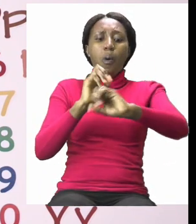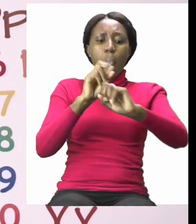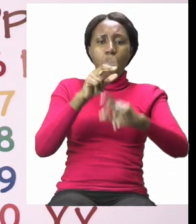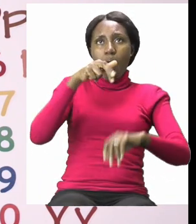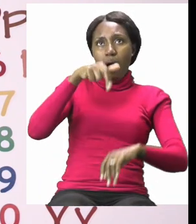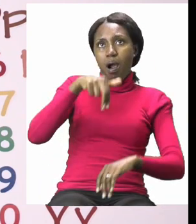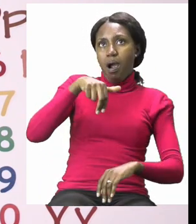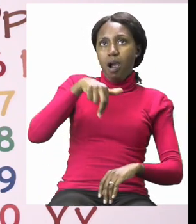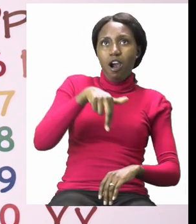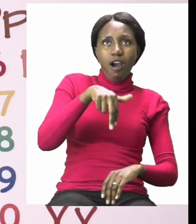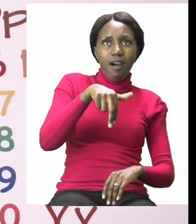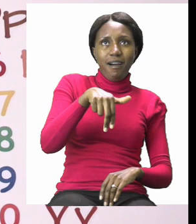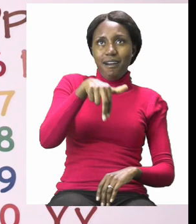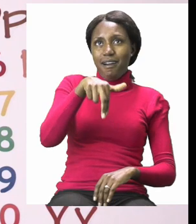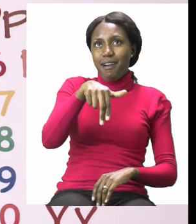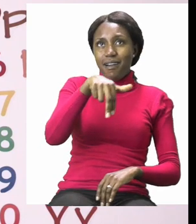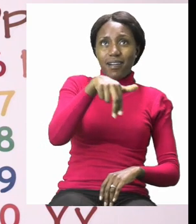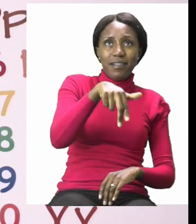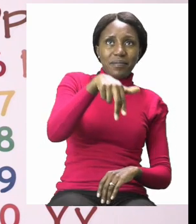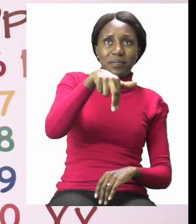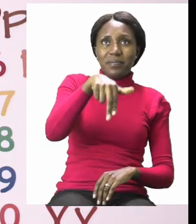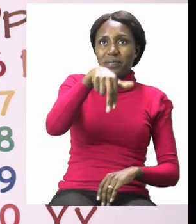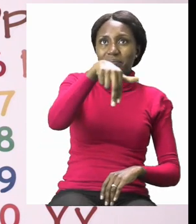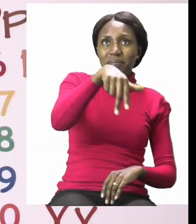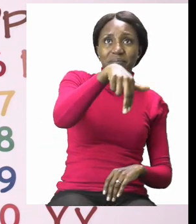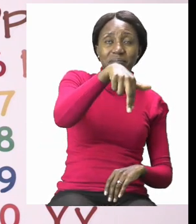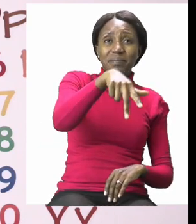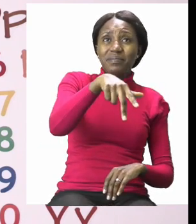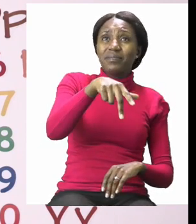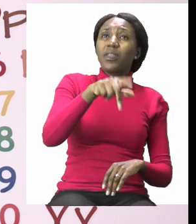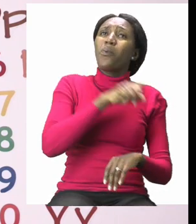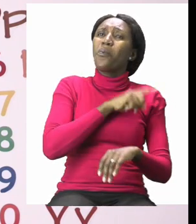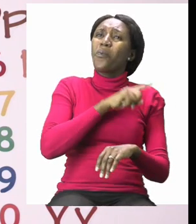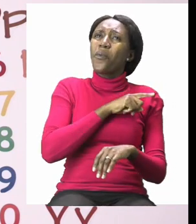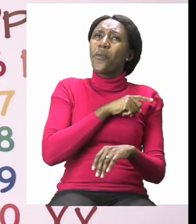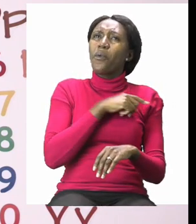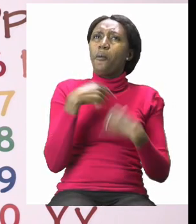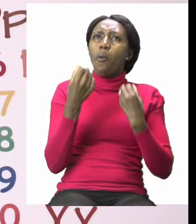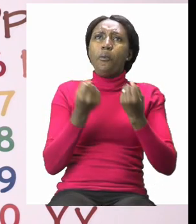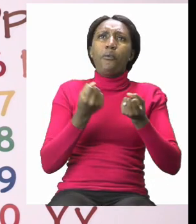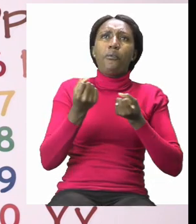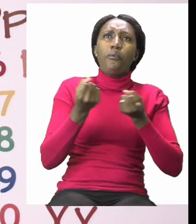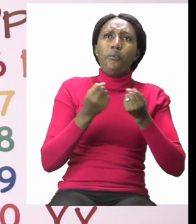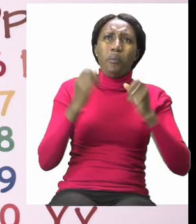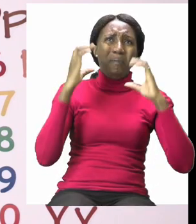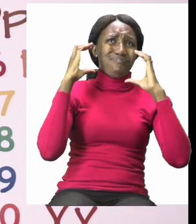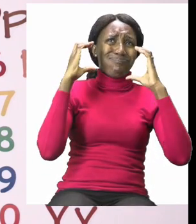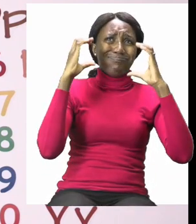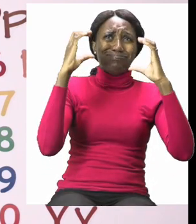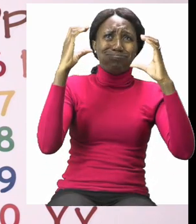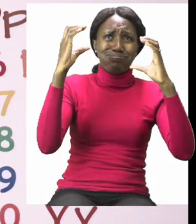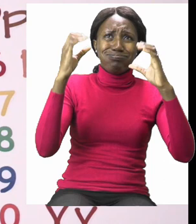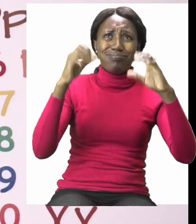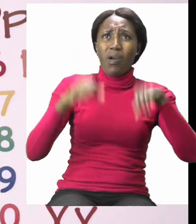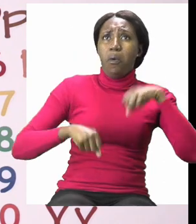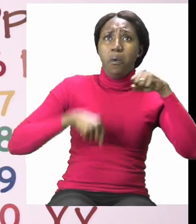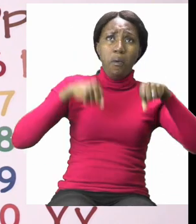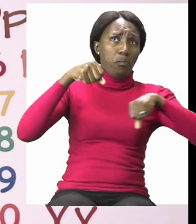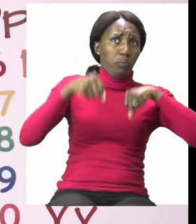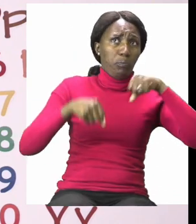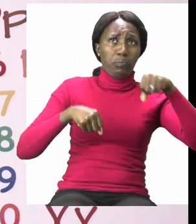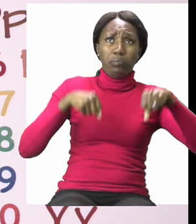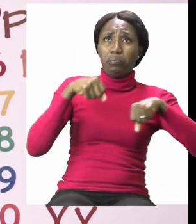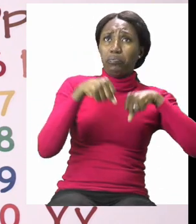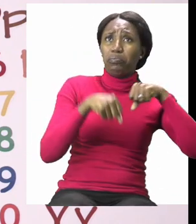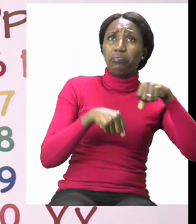for the people who are walking because all the cars and all the buses and all the bicycles anything that's